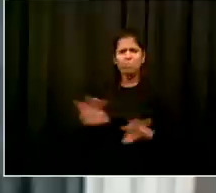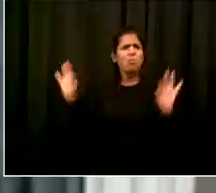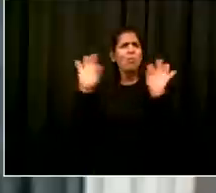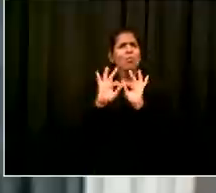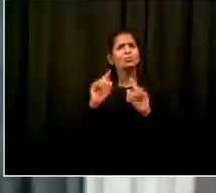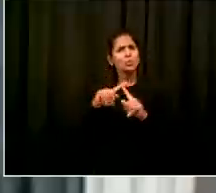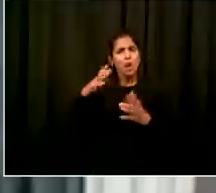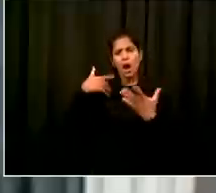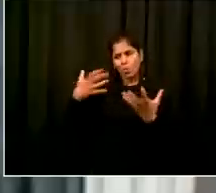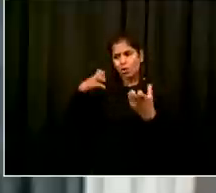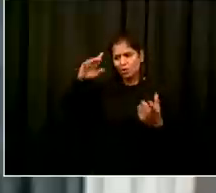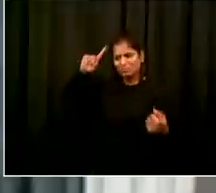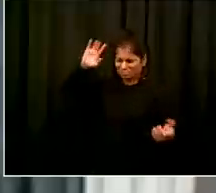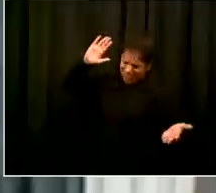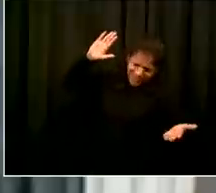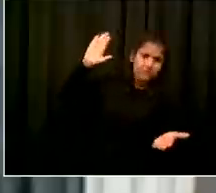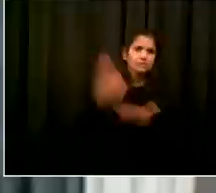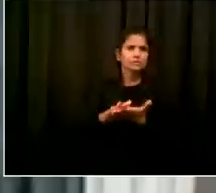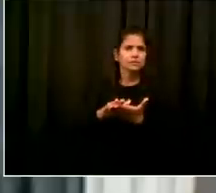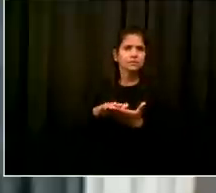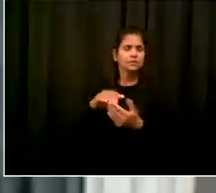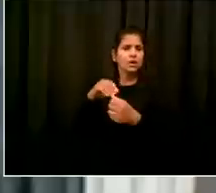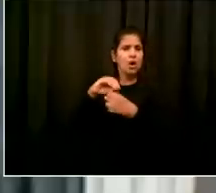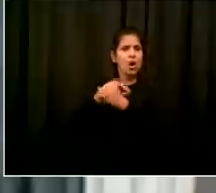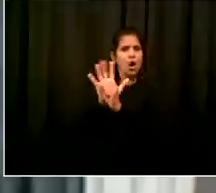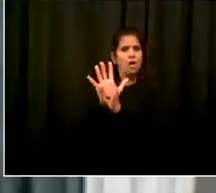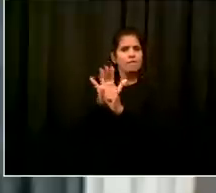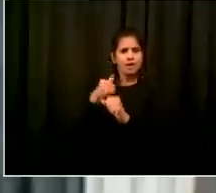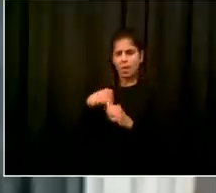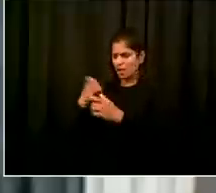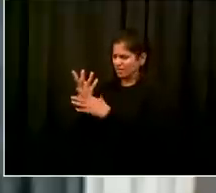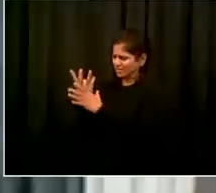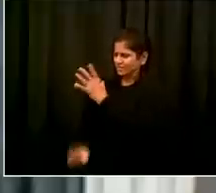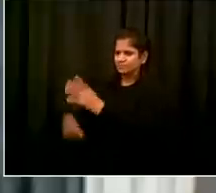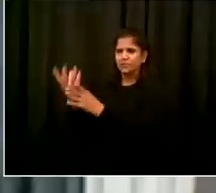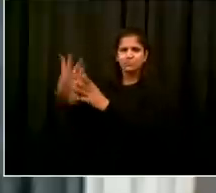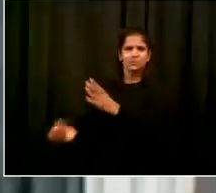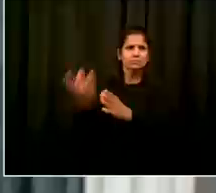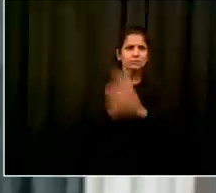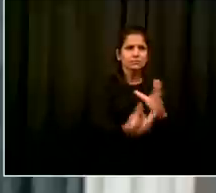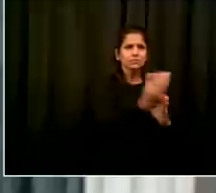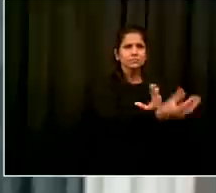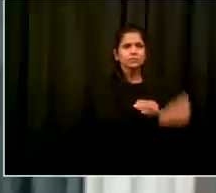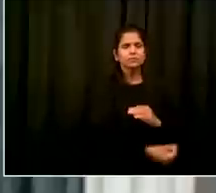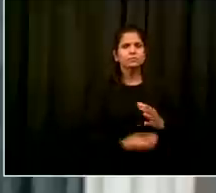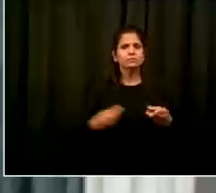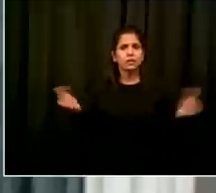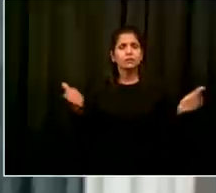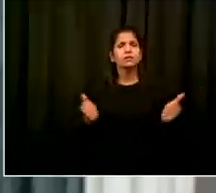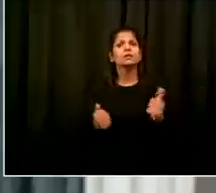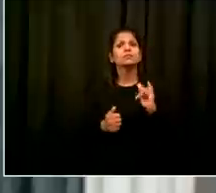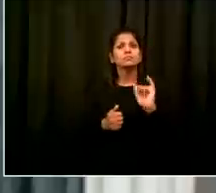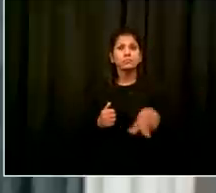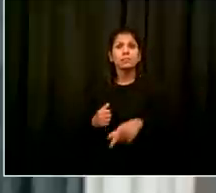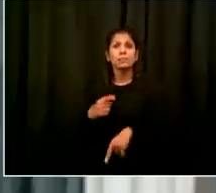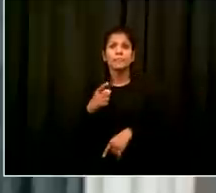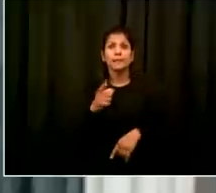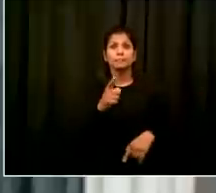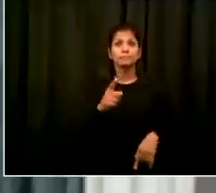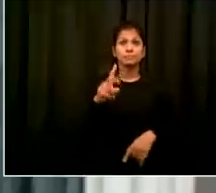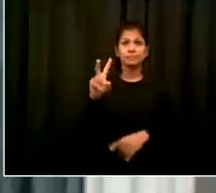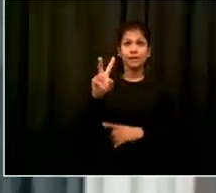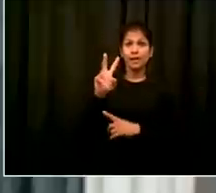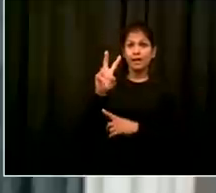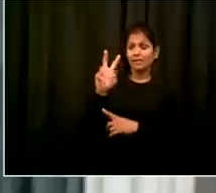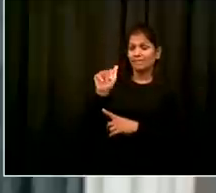and heard so sound trucks will broadcast core four messages in these neighborhoods as well because this